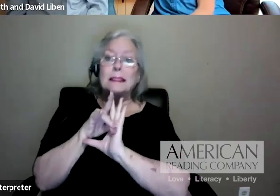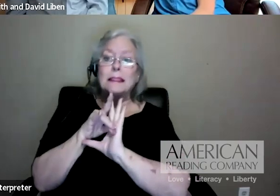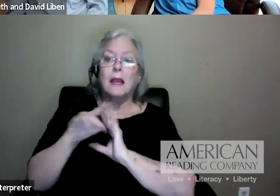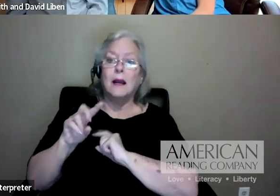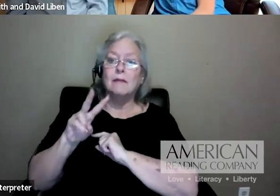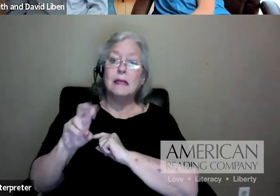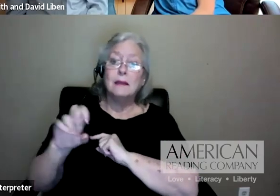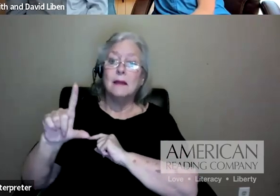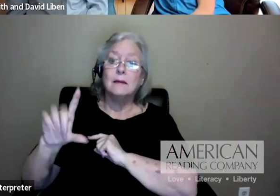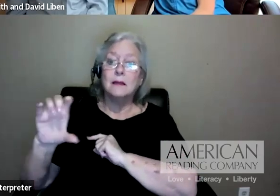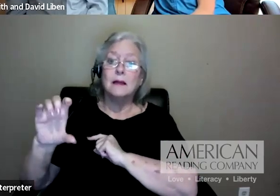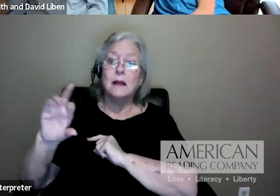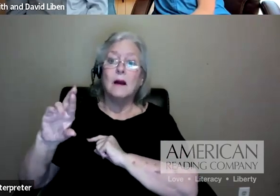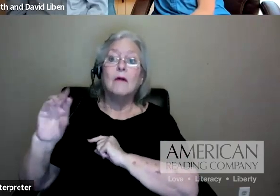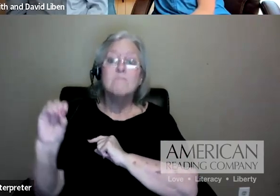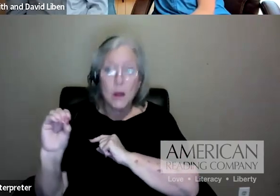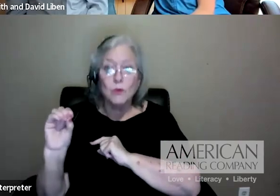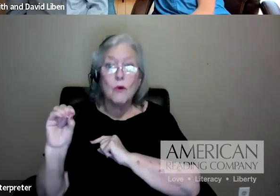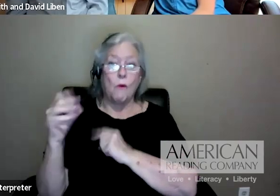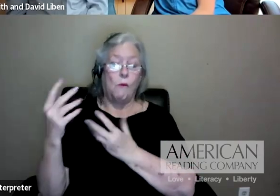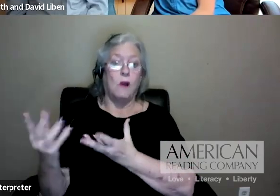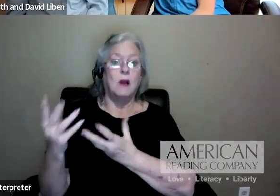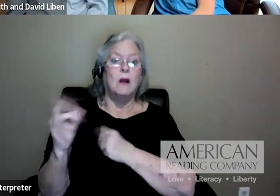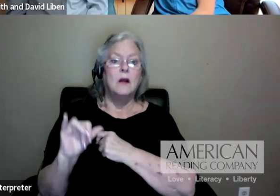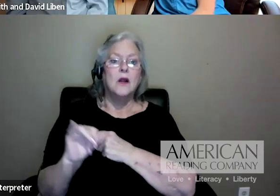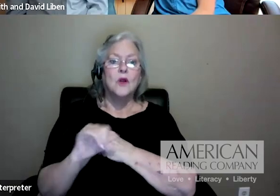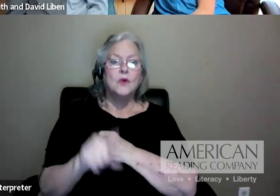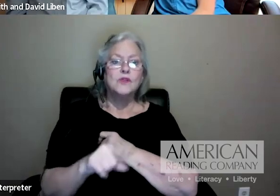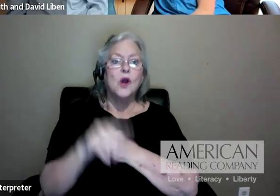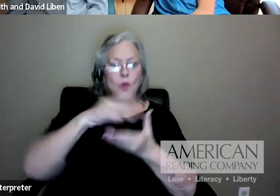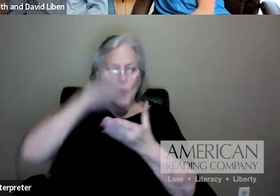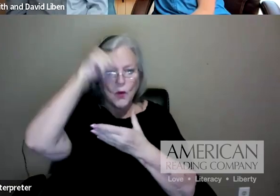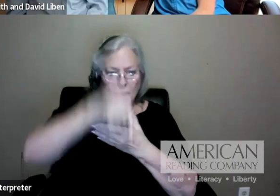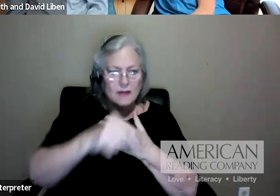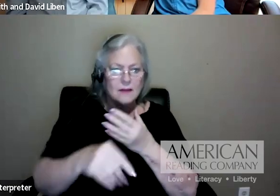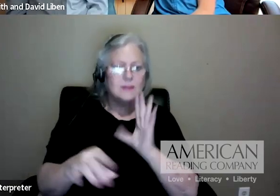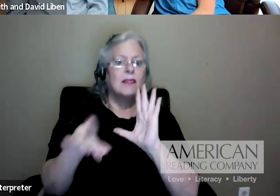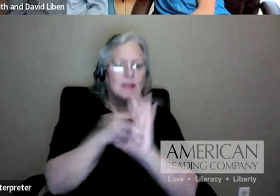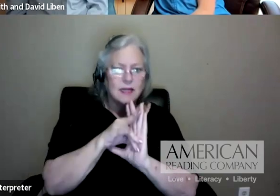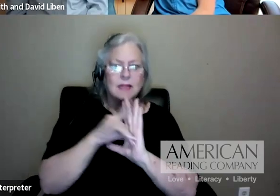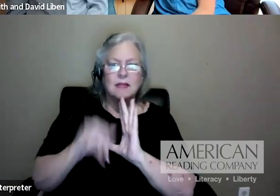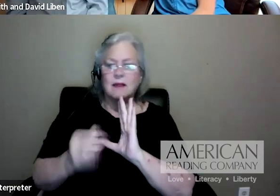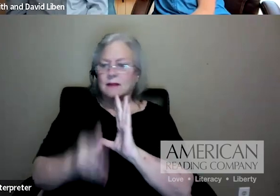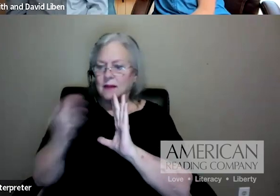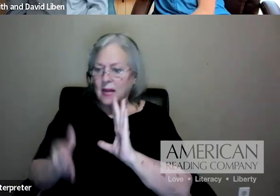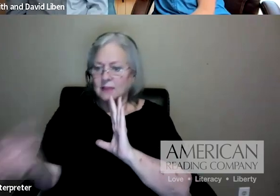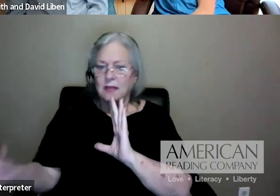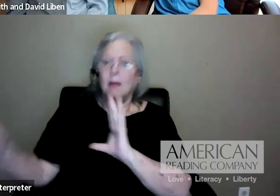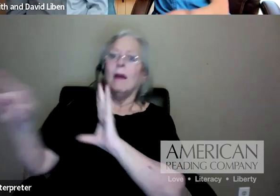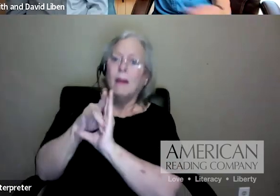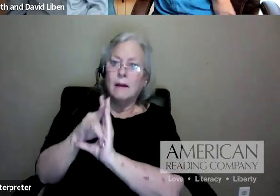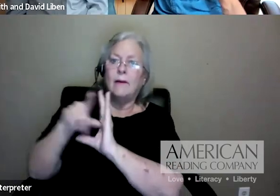And I want to step outside my facilitator role for a moment and talk to folks that, you know, as a former school, school administrator and coach,